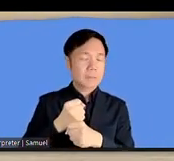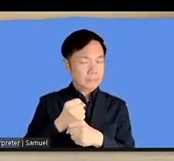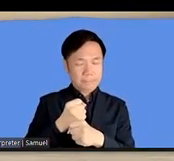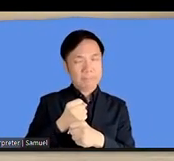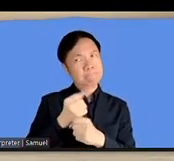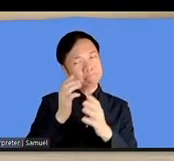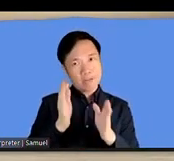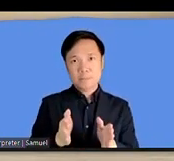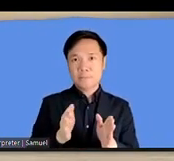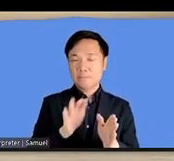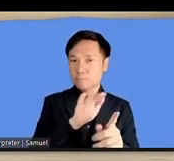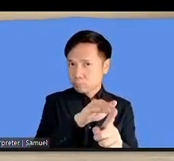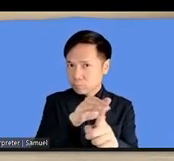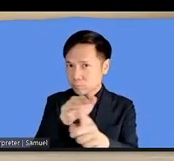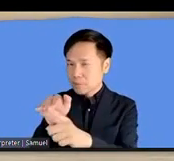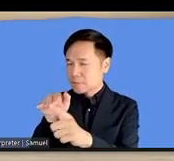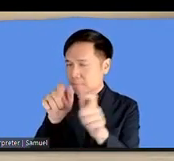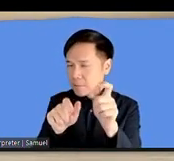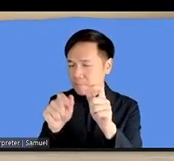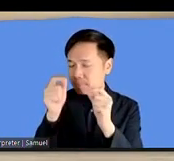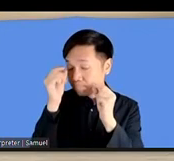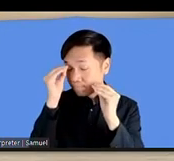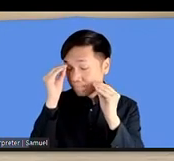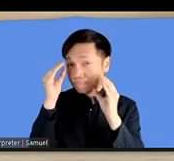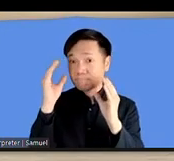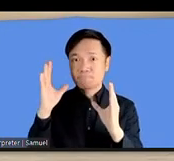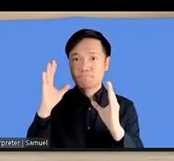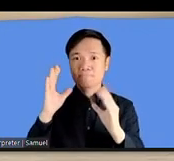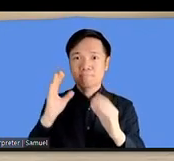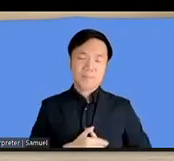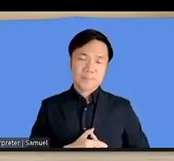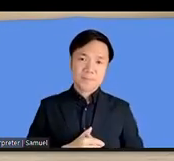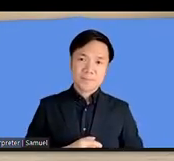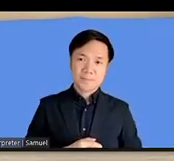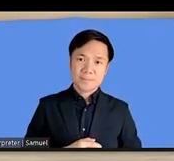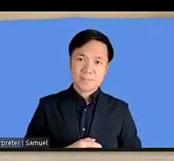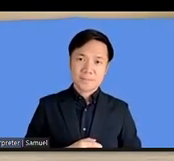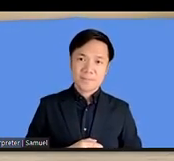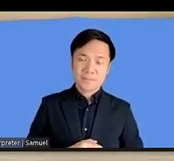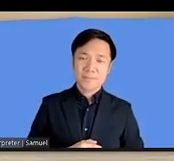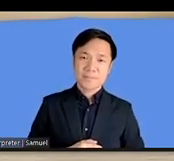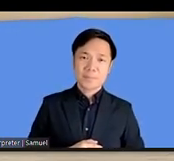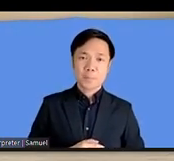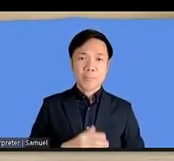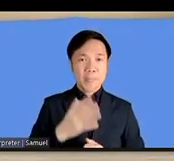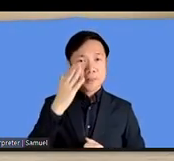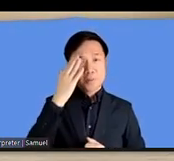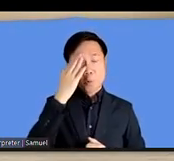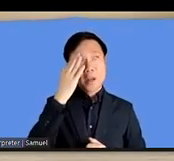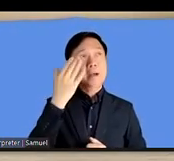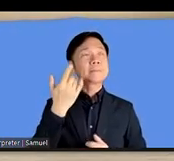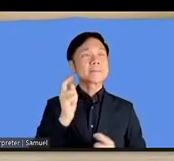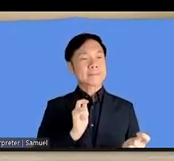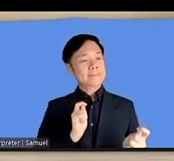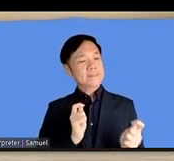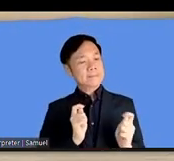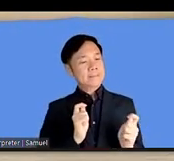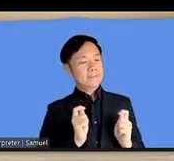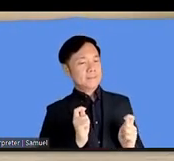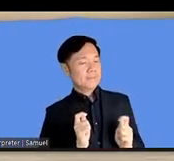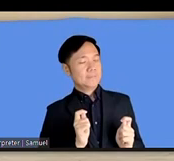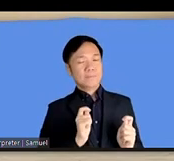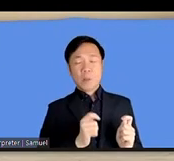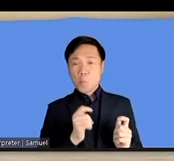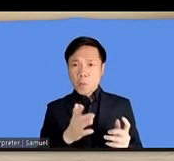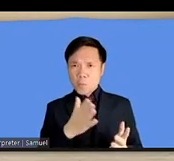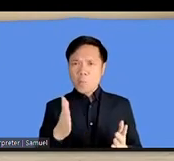what are the issues so that they know and they can address them. Because many people want to address them.